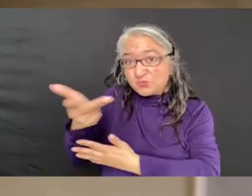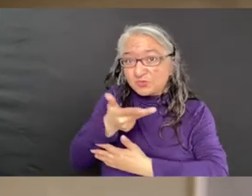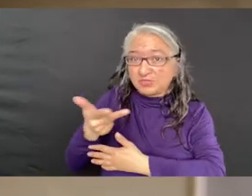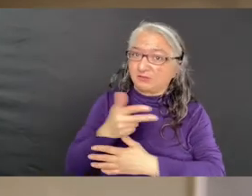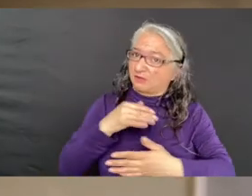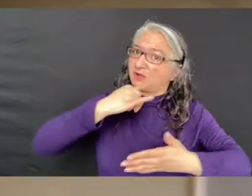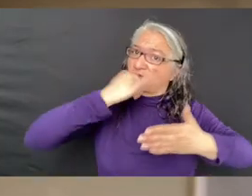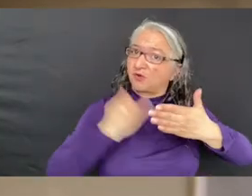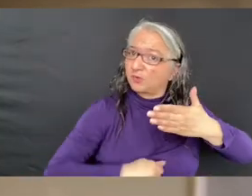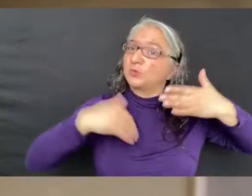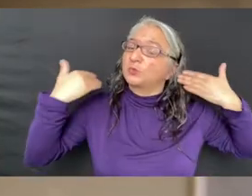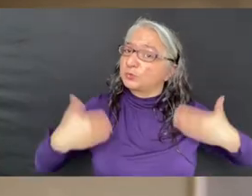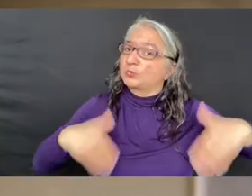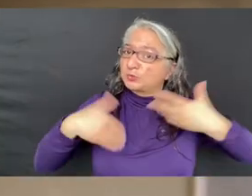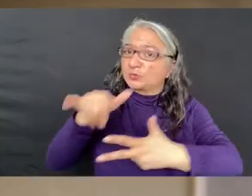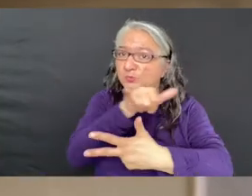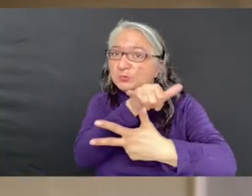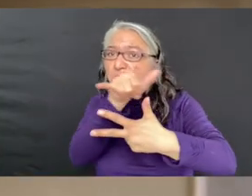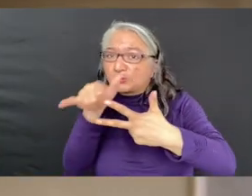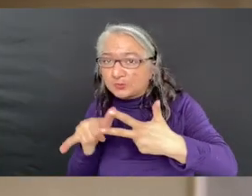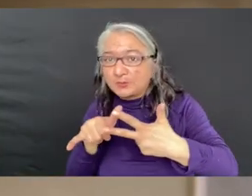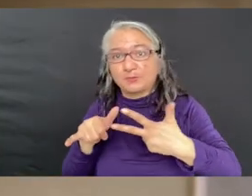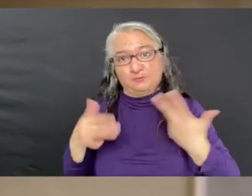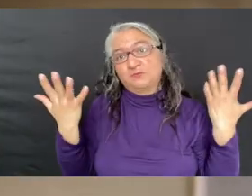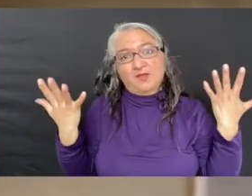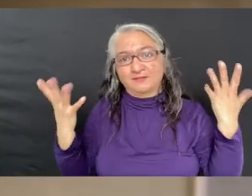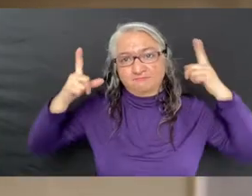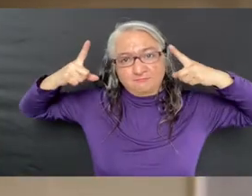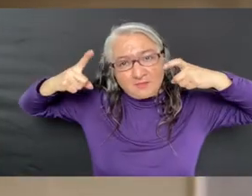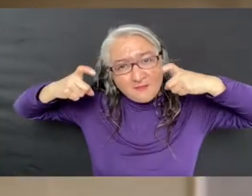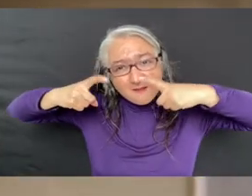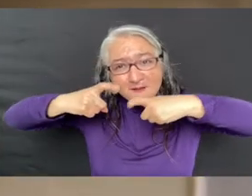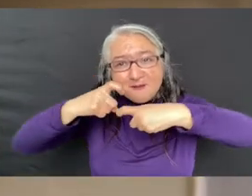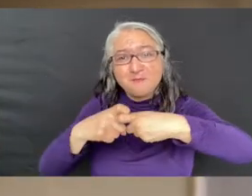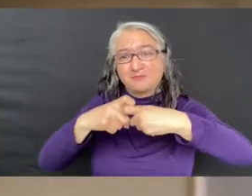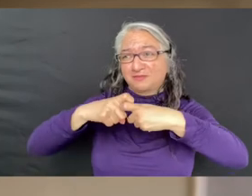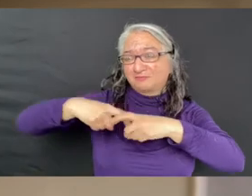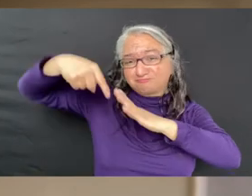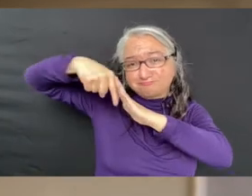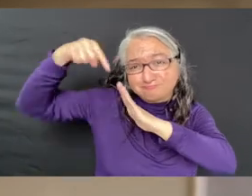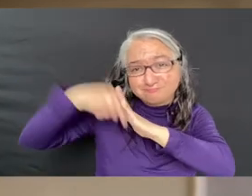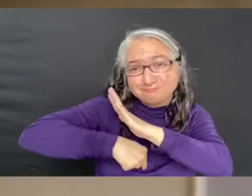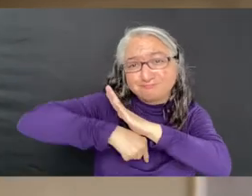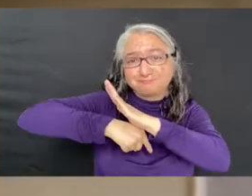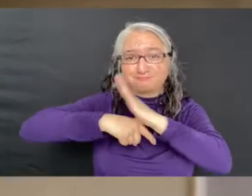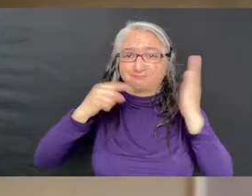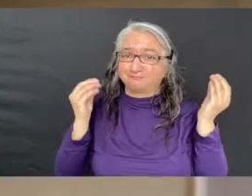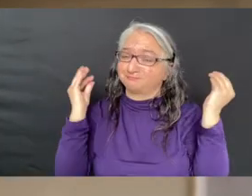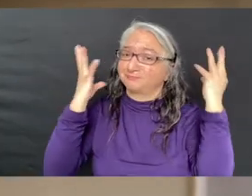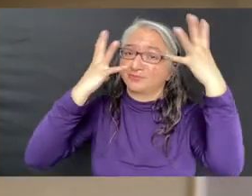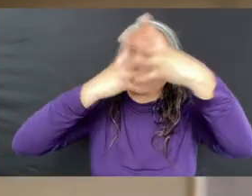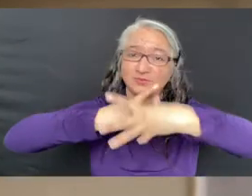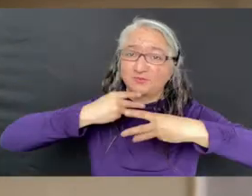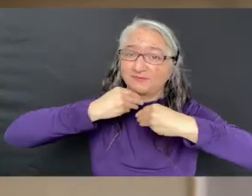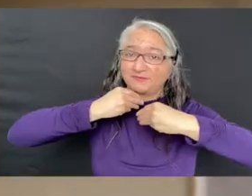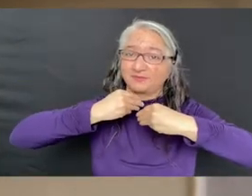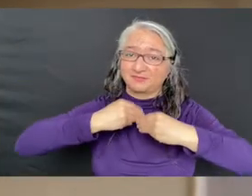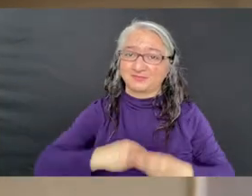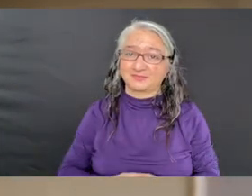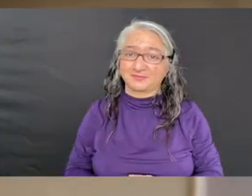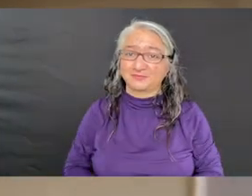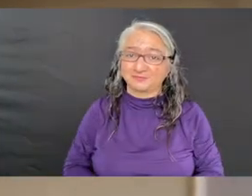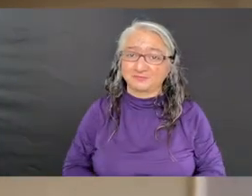Robles, and Takashi Iwasaki has much in common. The work is meticulous, and it takes a very long time to do.